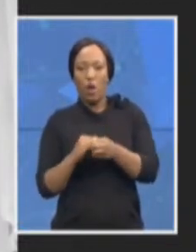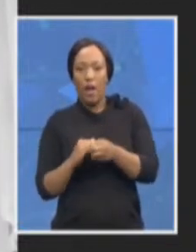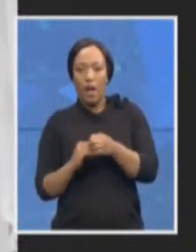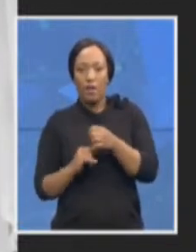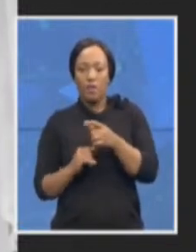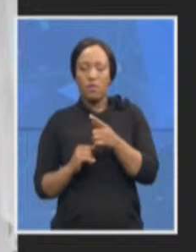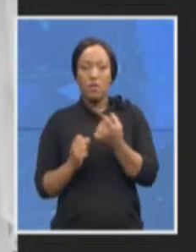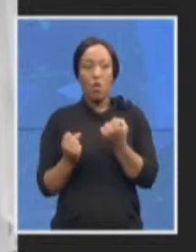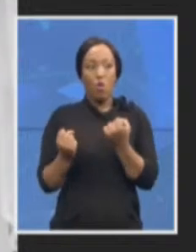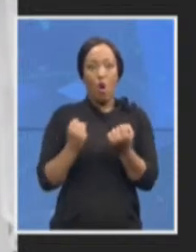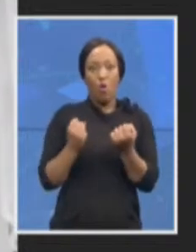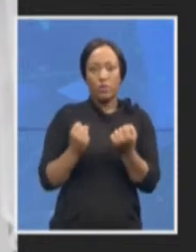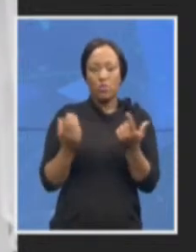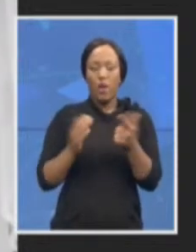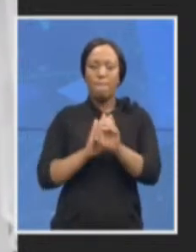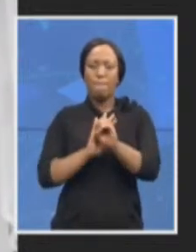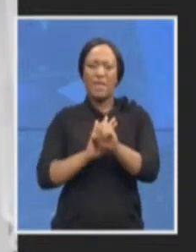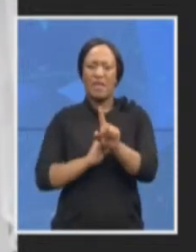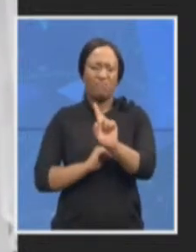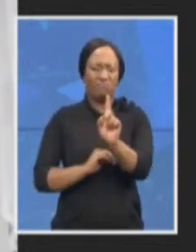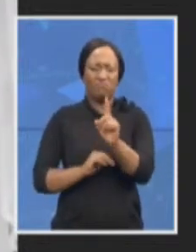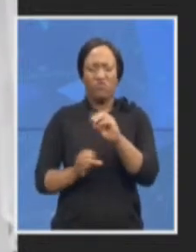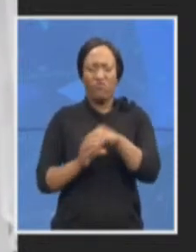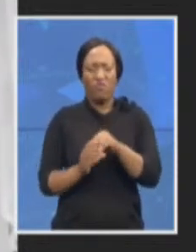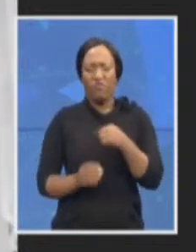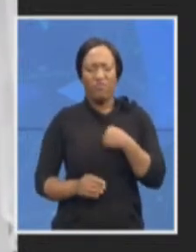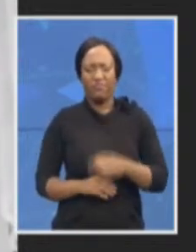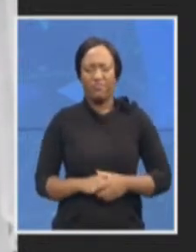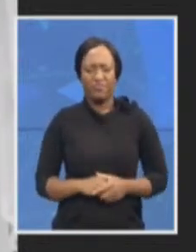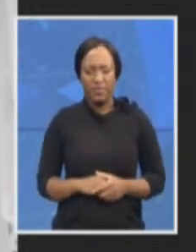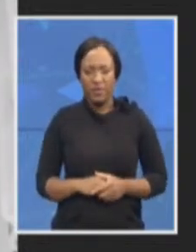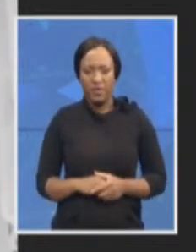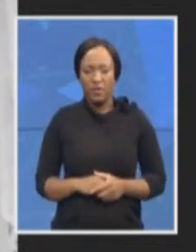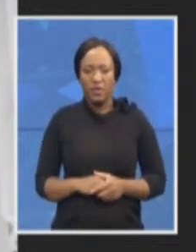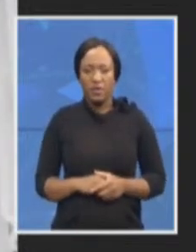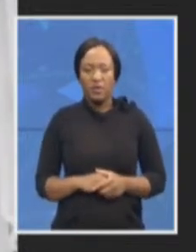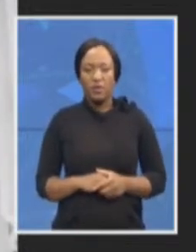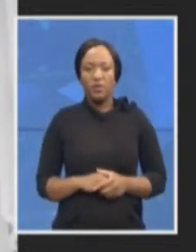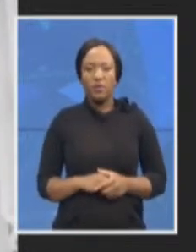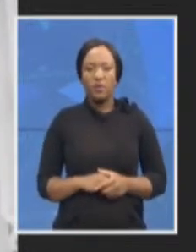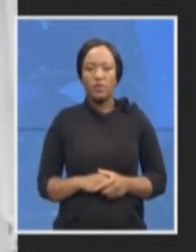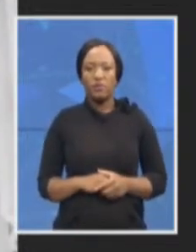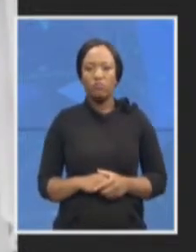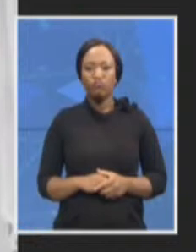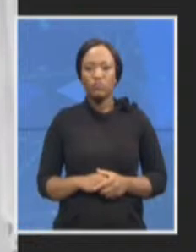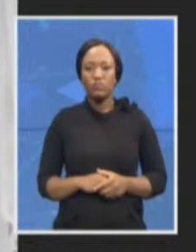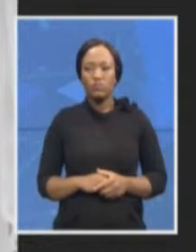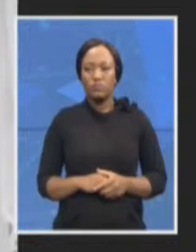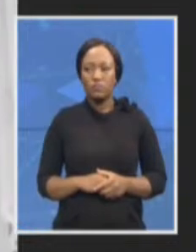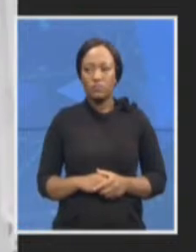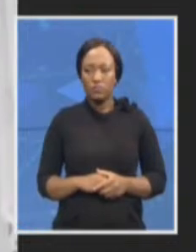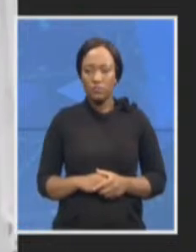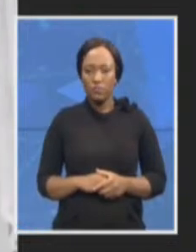we also aware that particularly when it comes to prosecuting high-profile accused